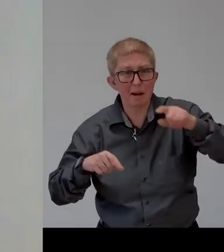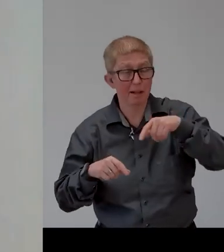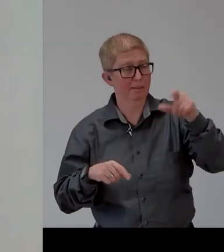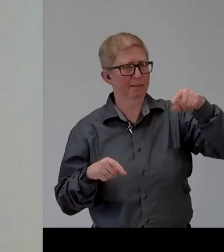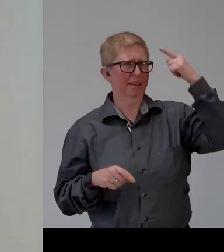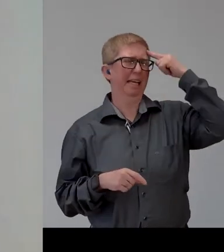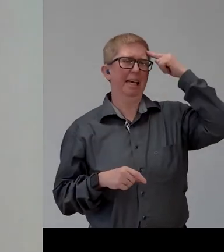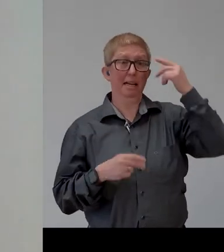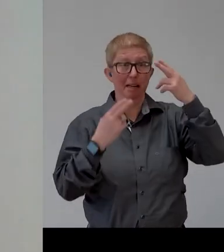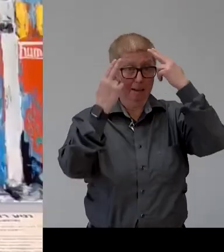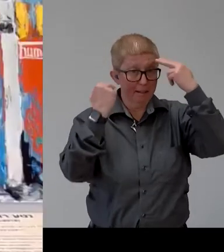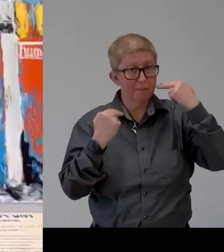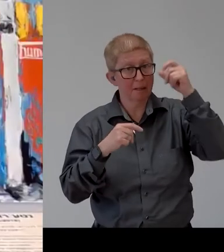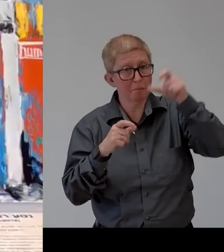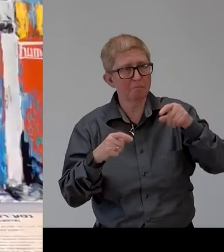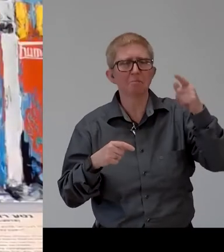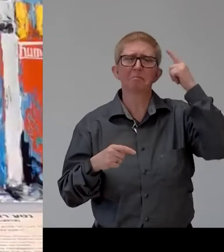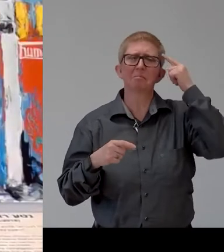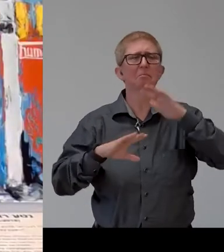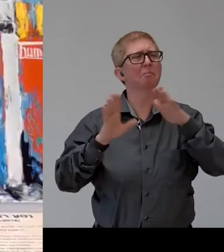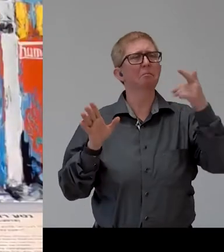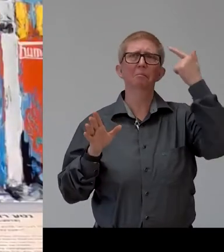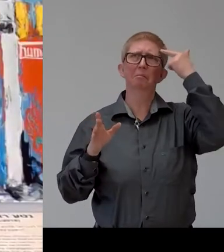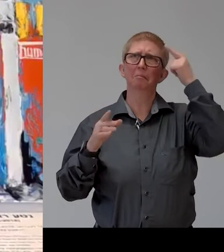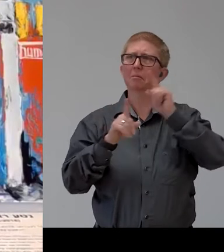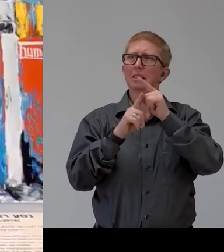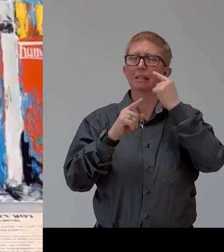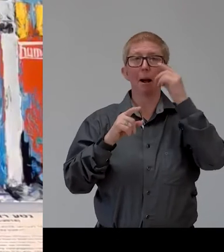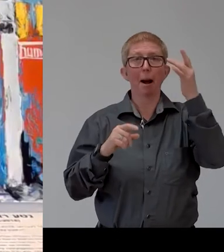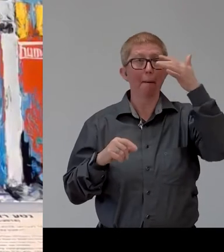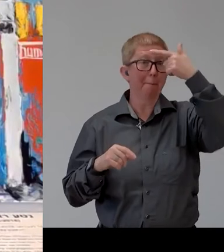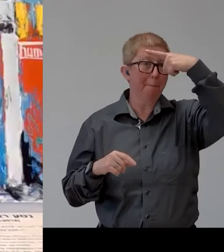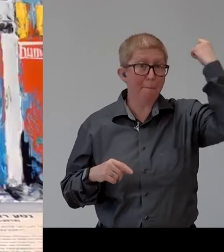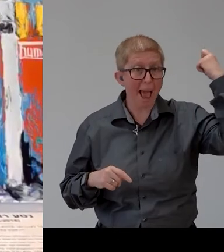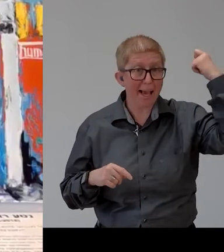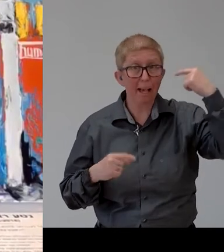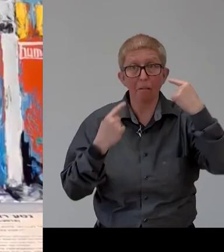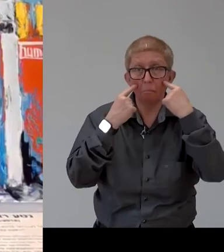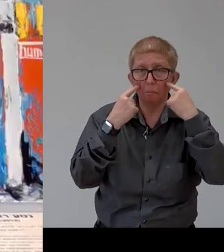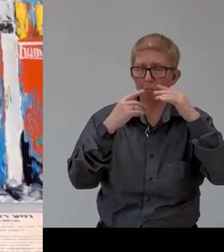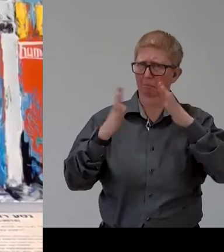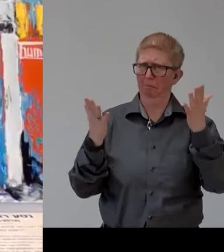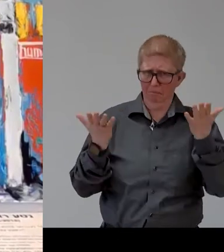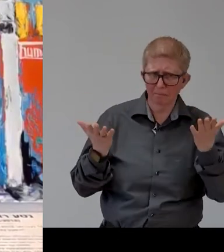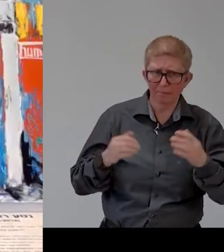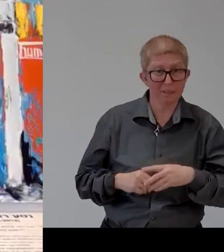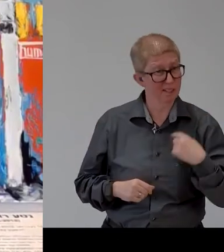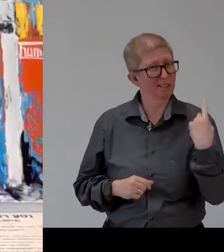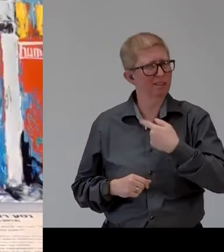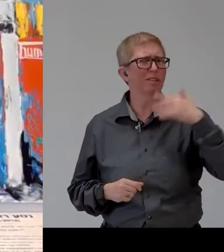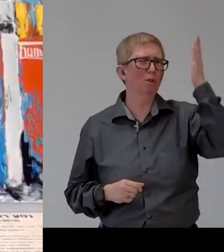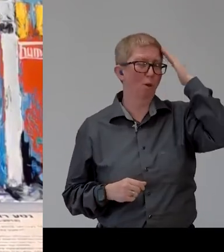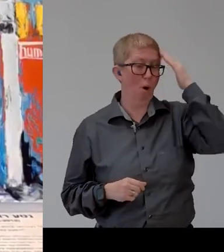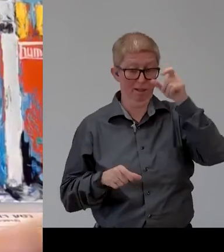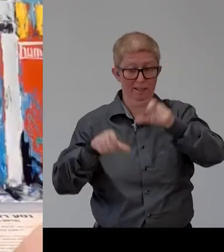nothing but we know that um uh visually disabilities uh visual disabilities are something